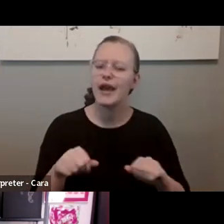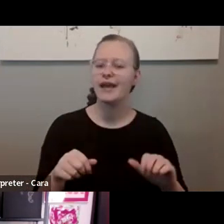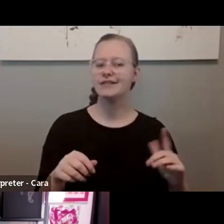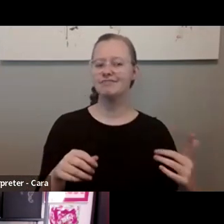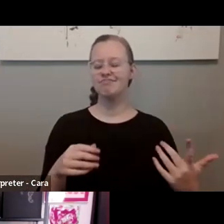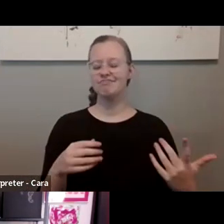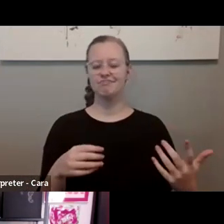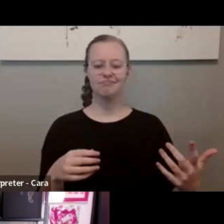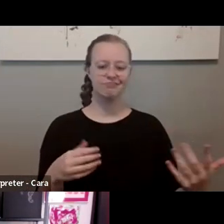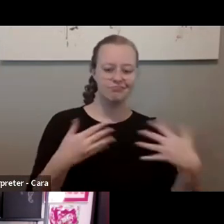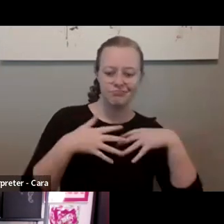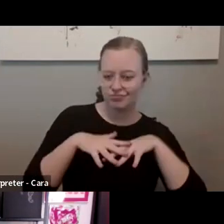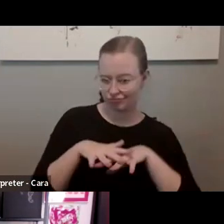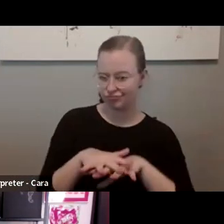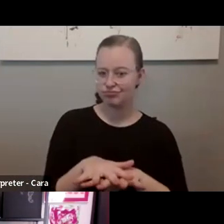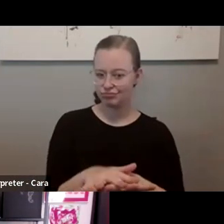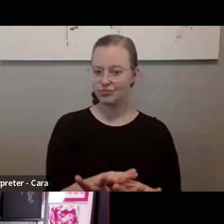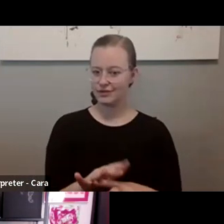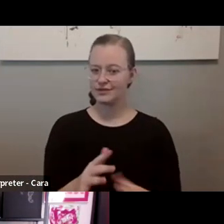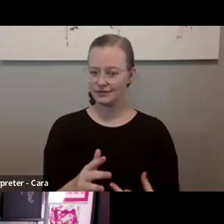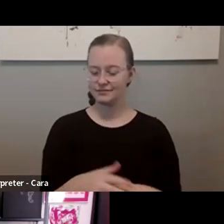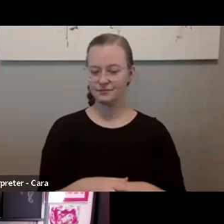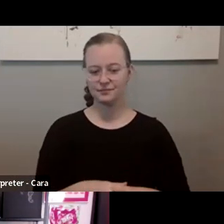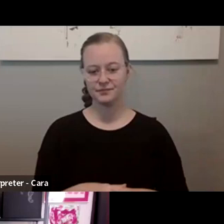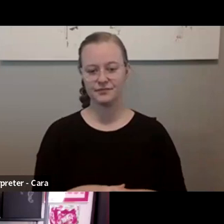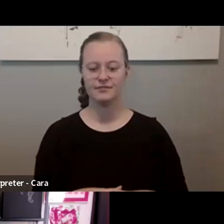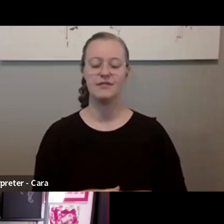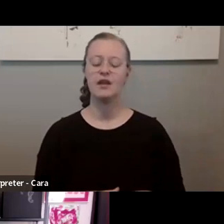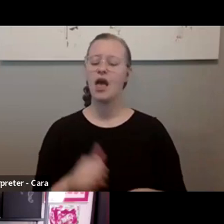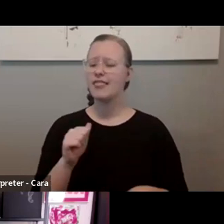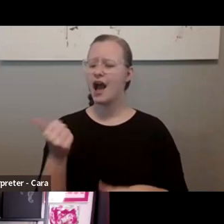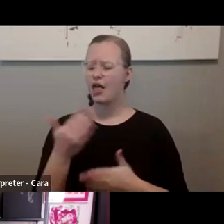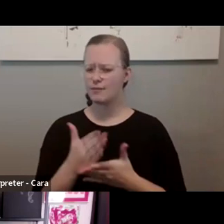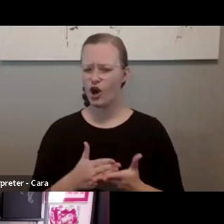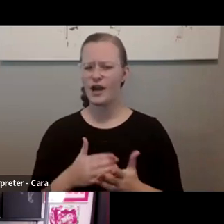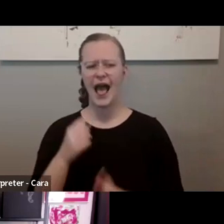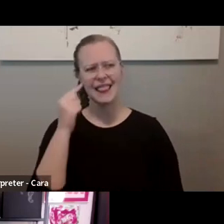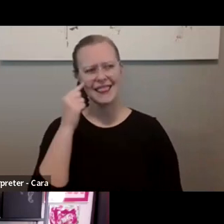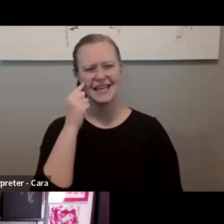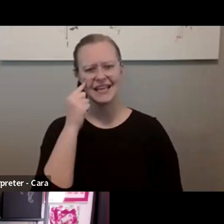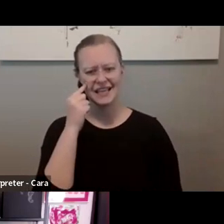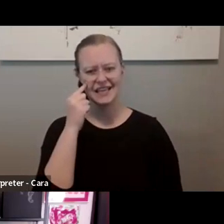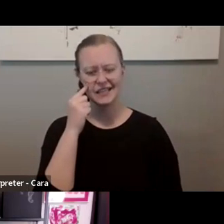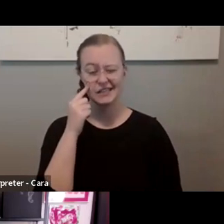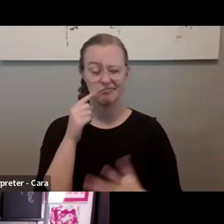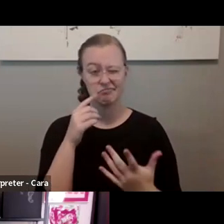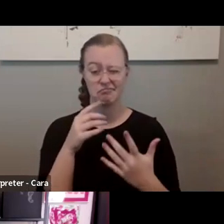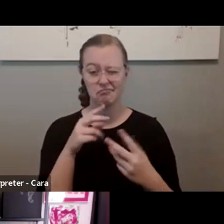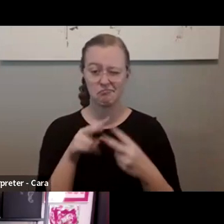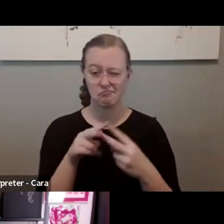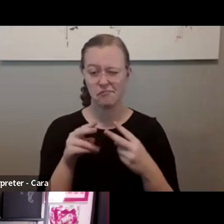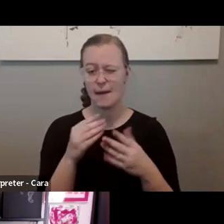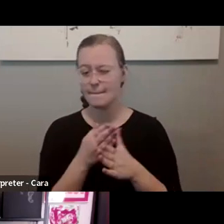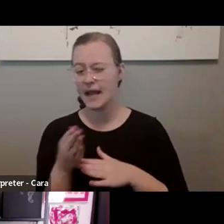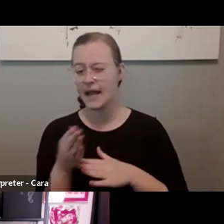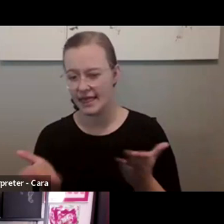impact and your introduction. The other piece that I think are like the main things I would say, the other thing is,